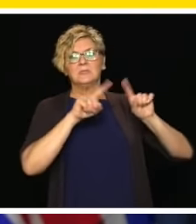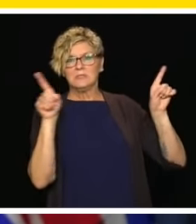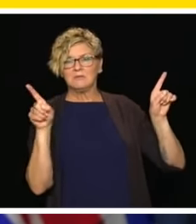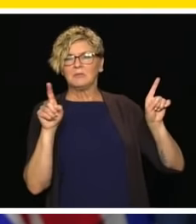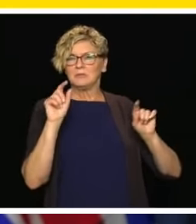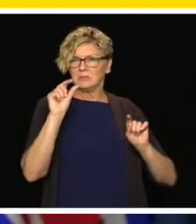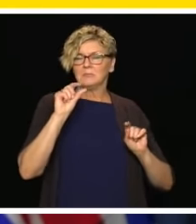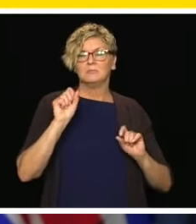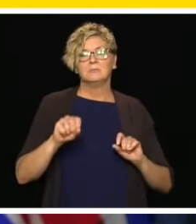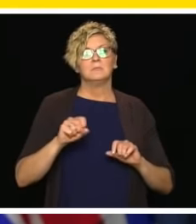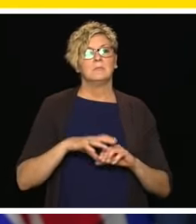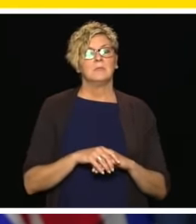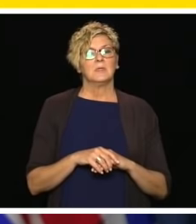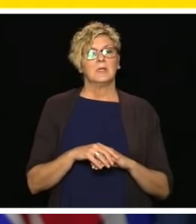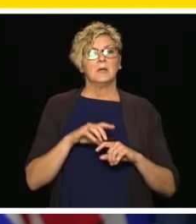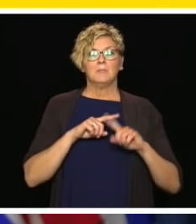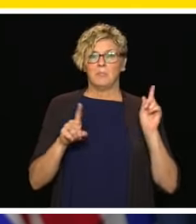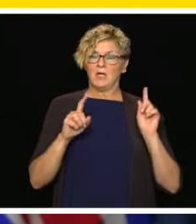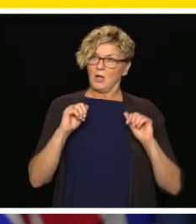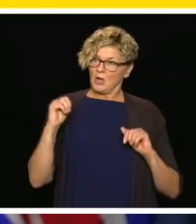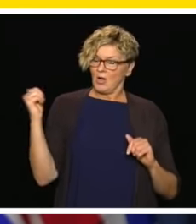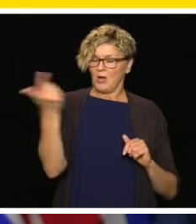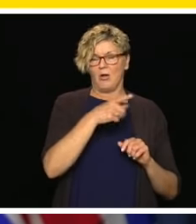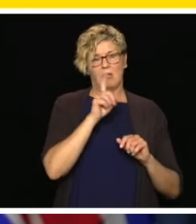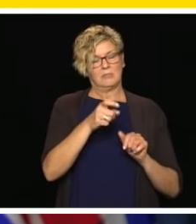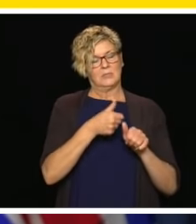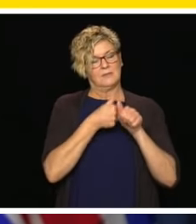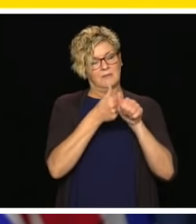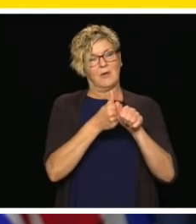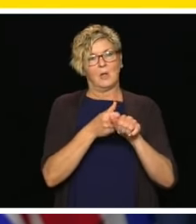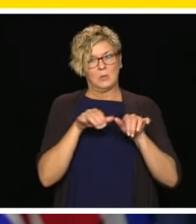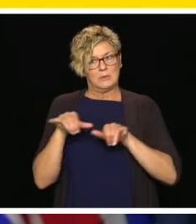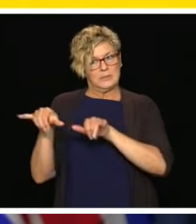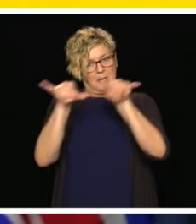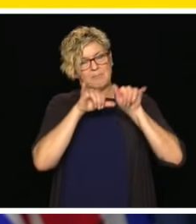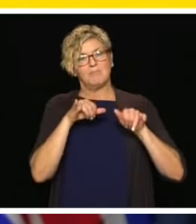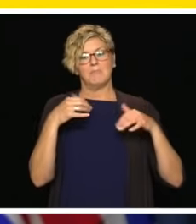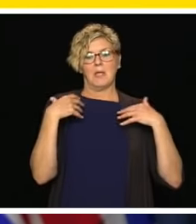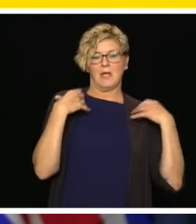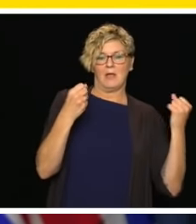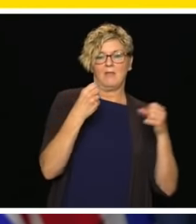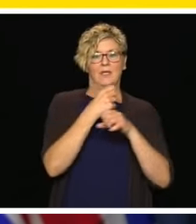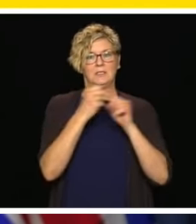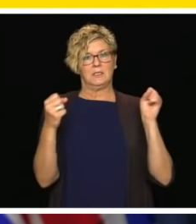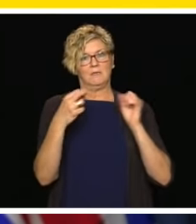have a circulation in a building and all of the health and safety protocol practices implemented.